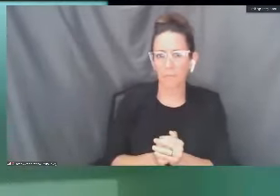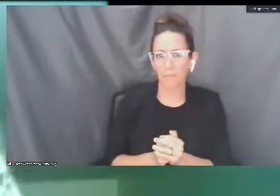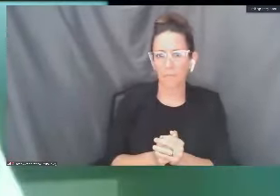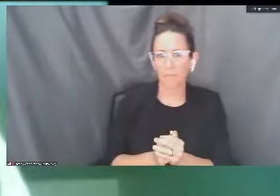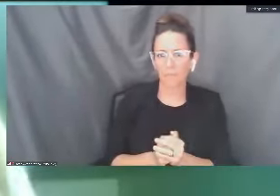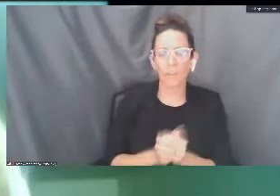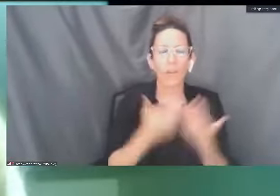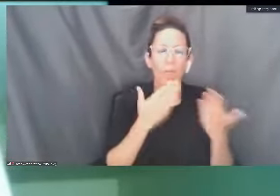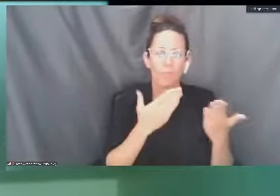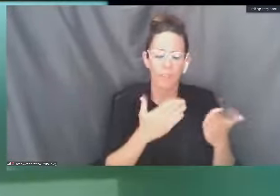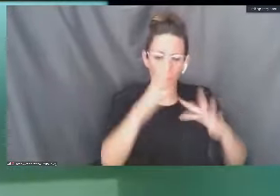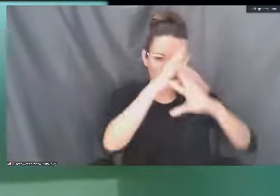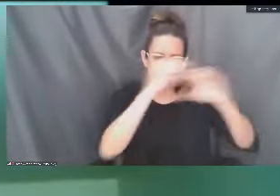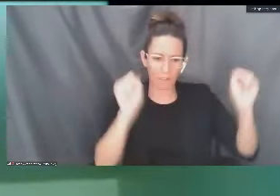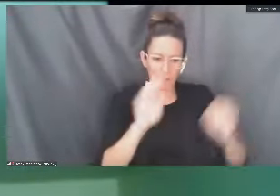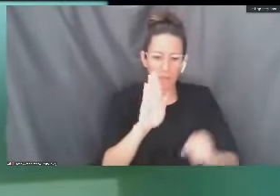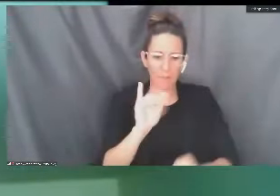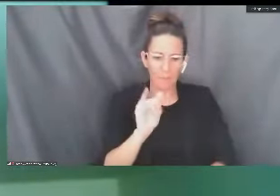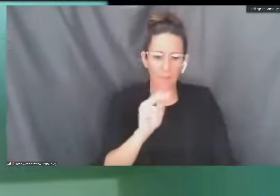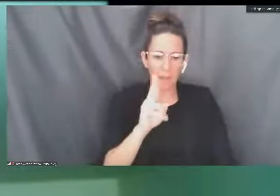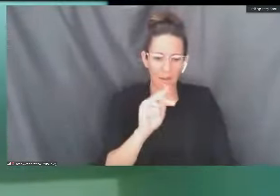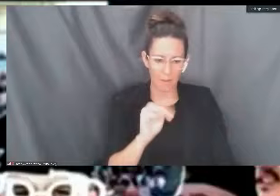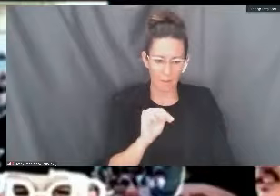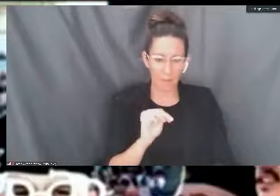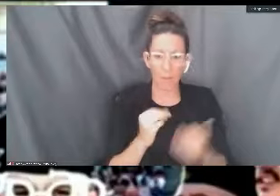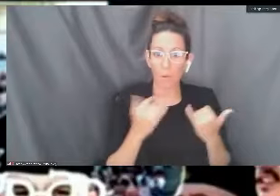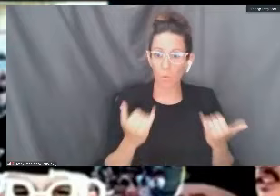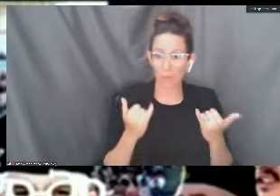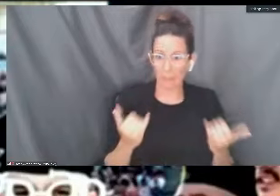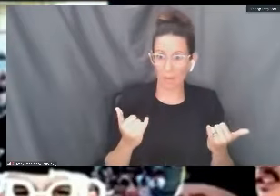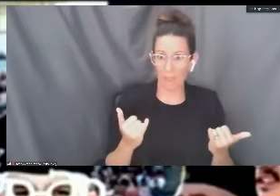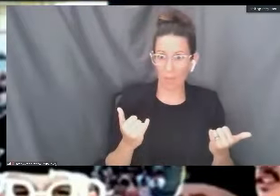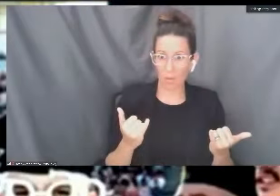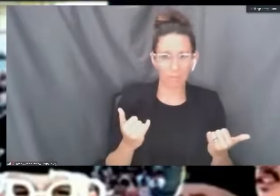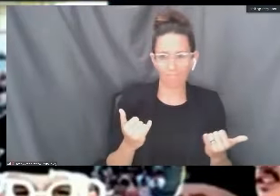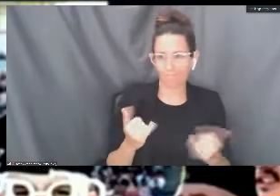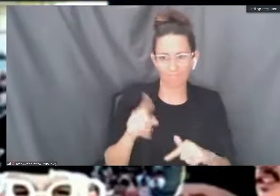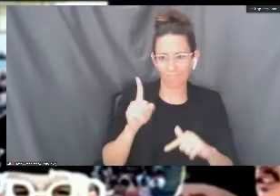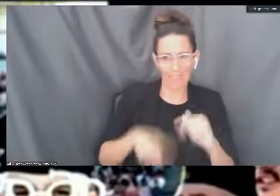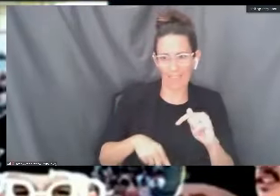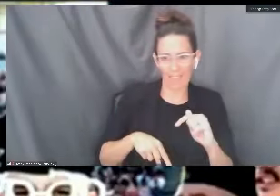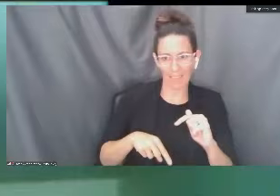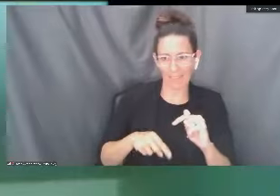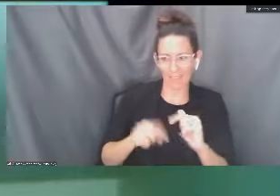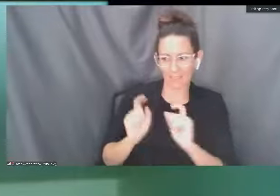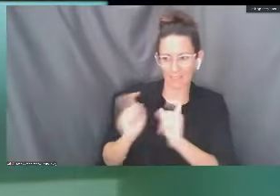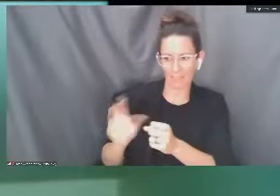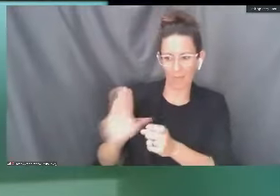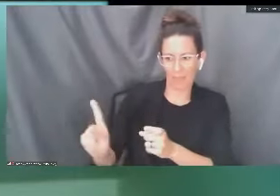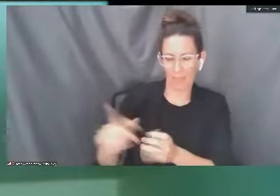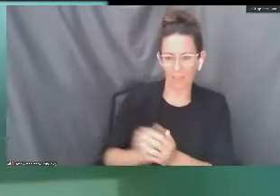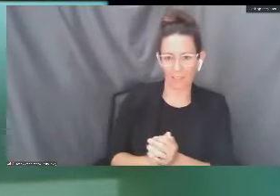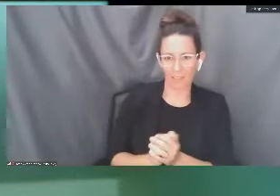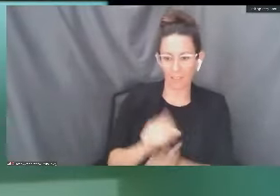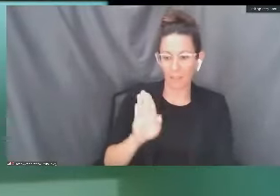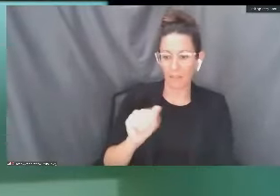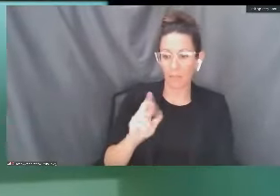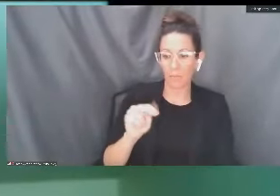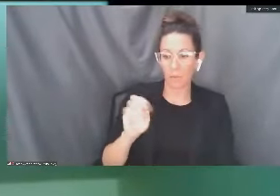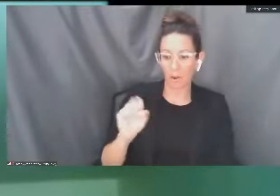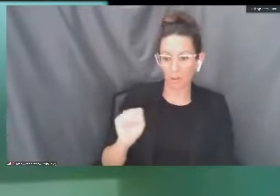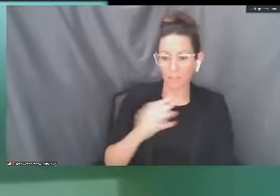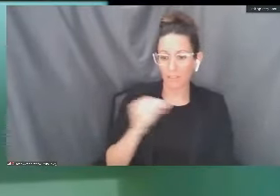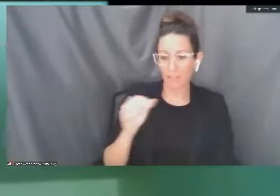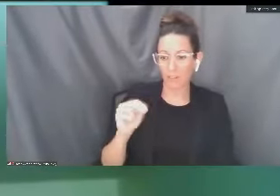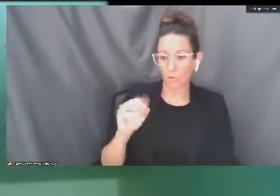Thank you, President Bynum. Currently, right now, that is not an option. The Barnes and Noble is offering numerous